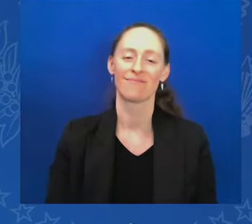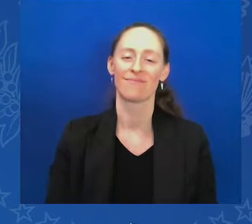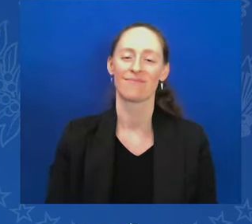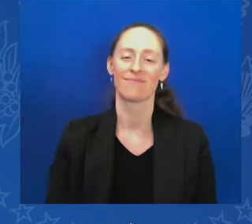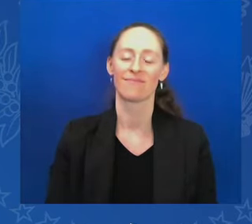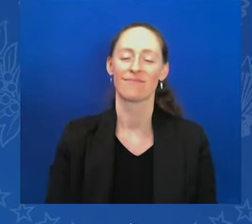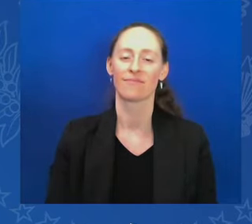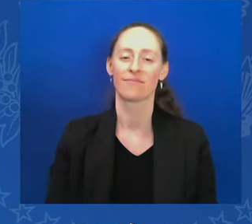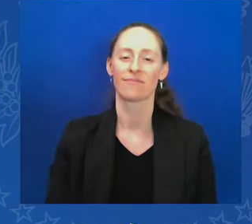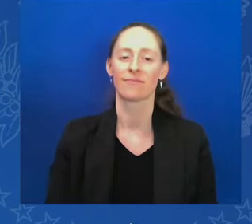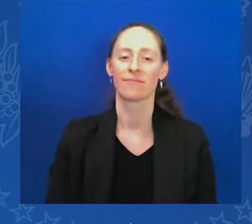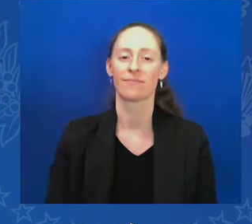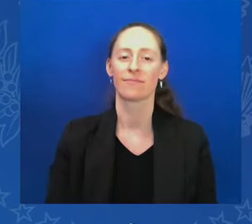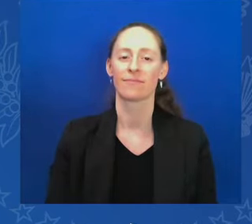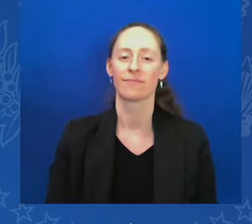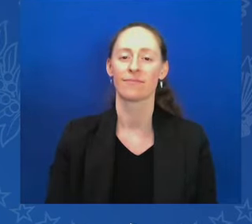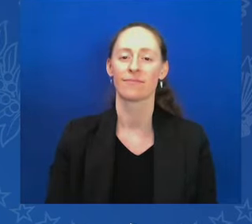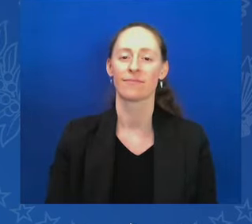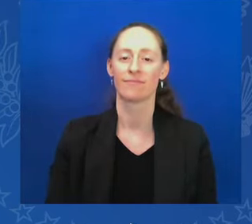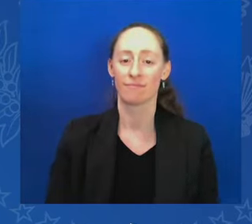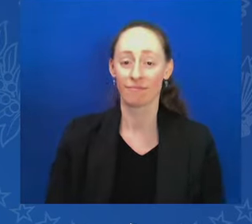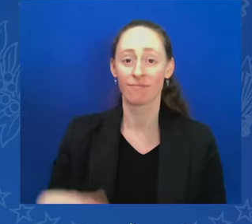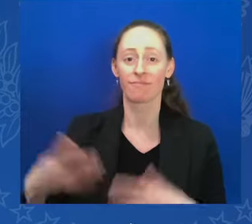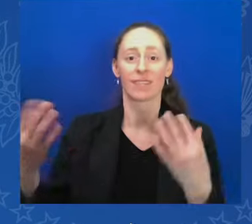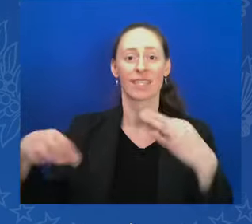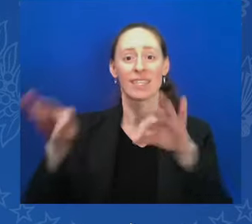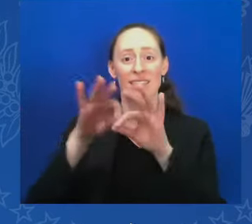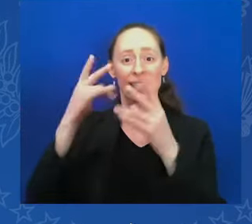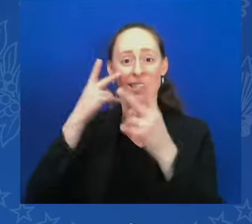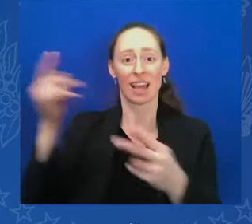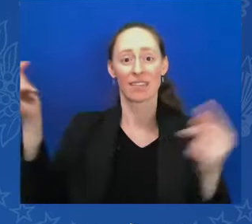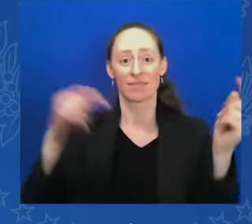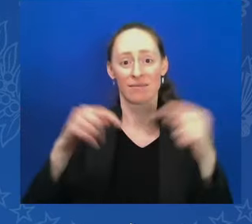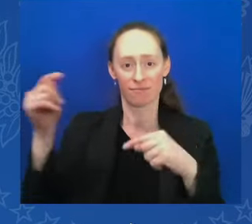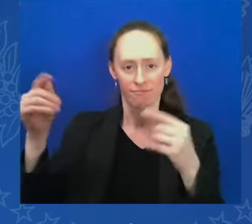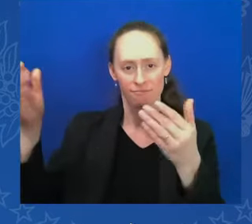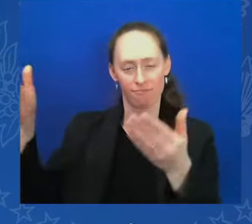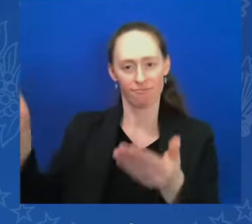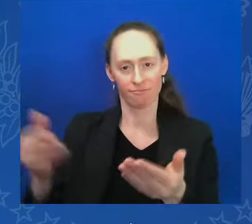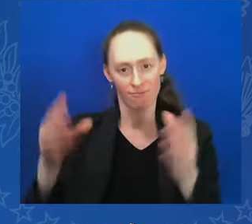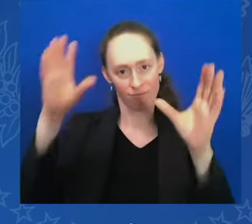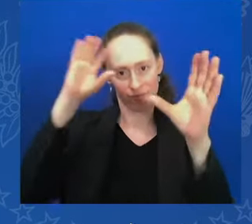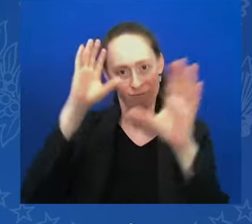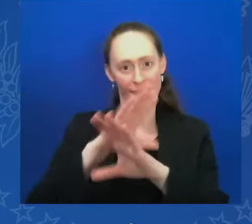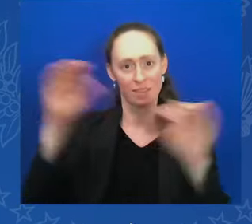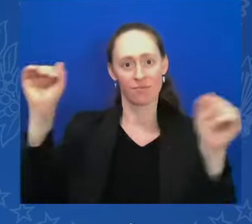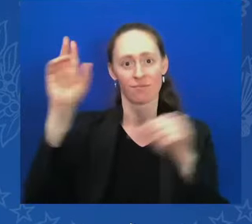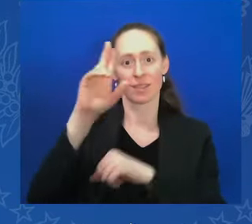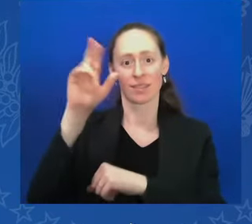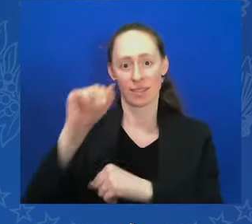Distinguished guests, the President of the United States, accompanied by His Eminence, Archbishop Elpita Foros of America.